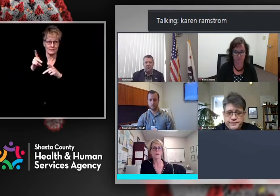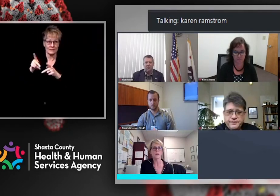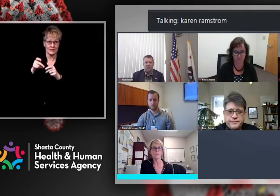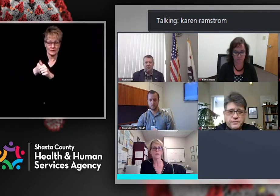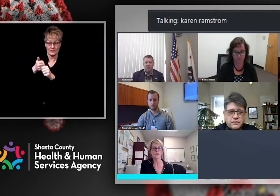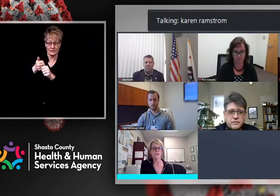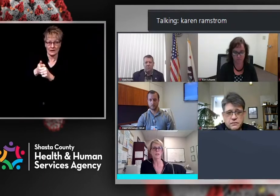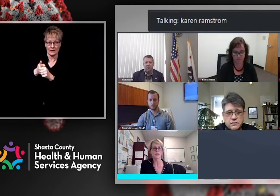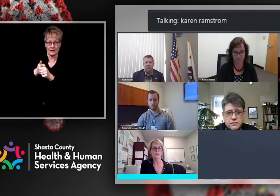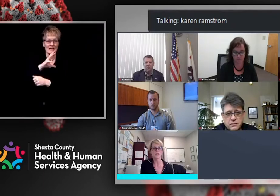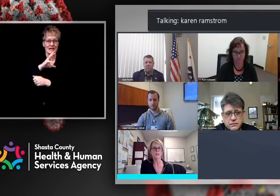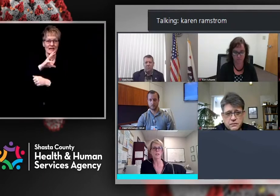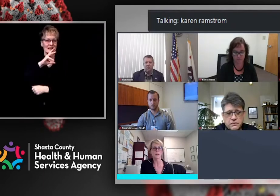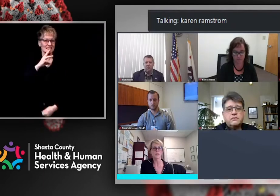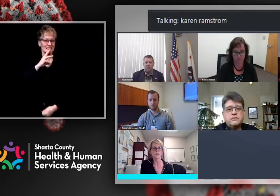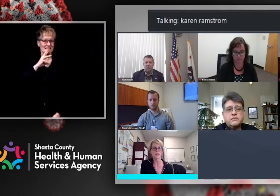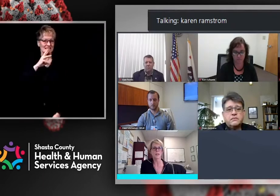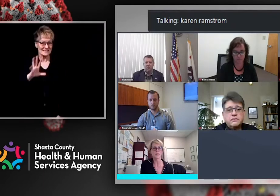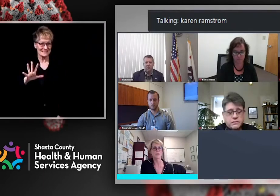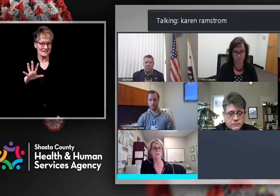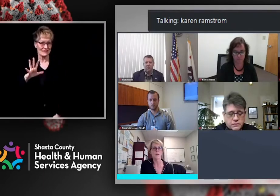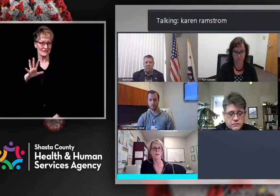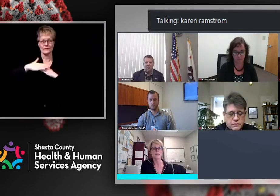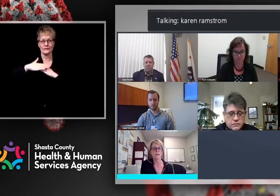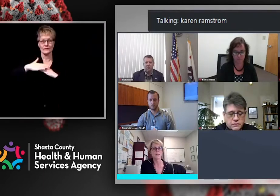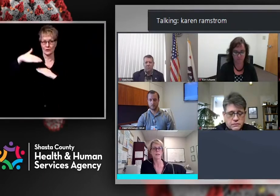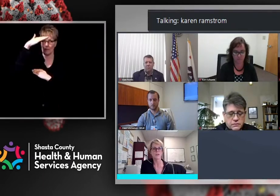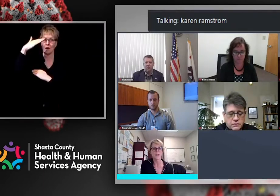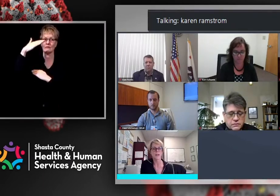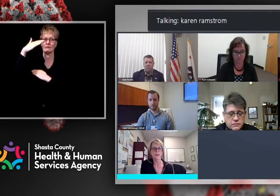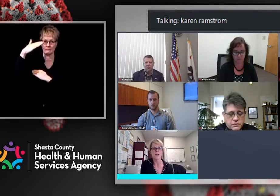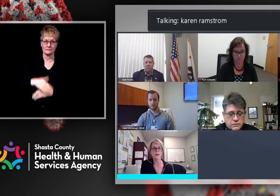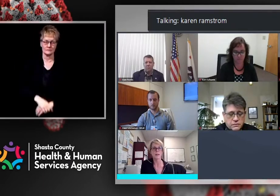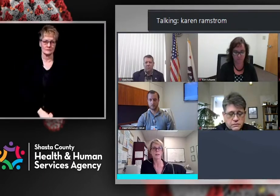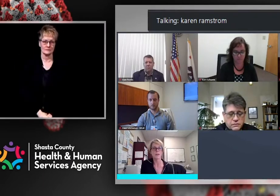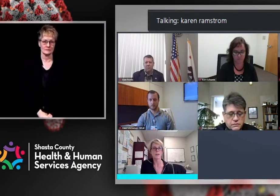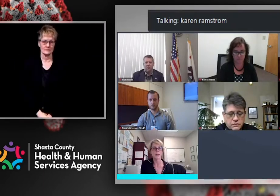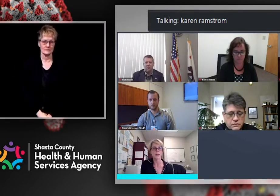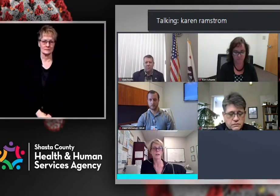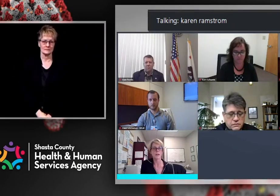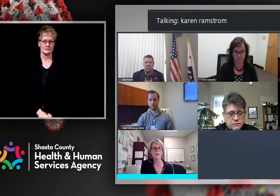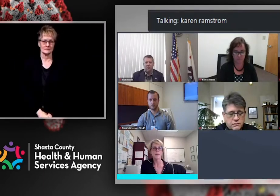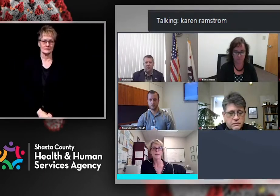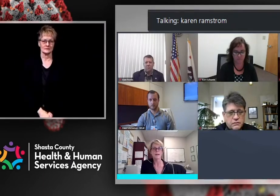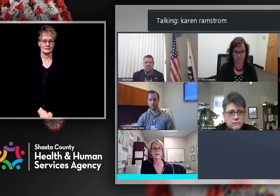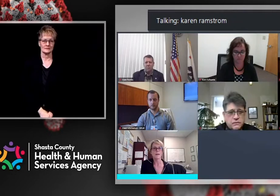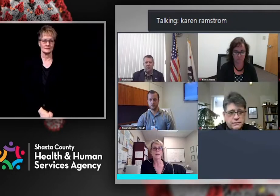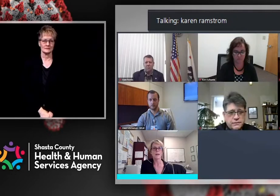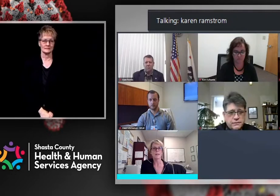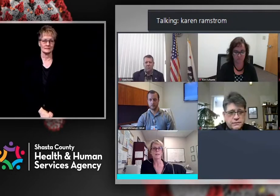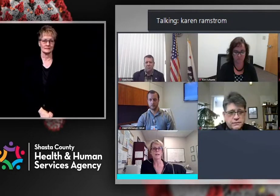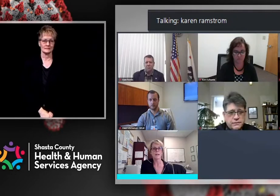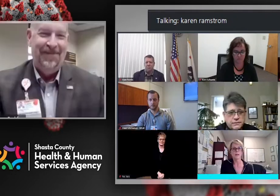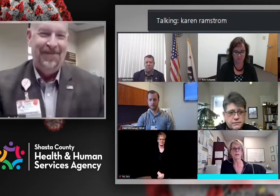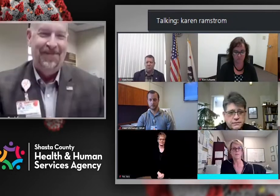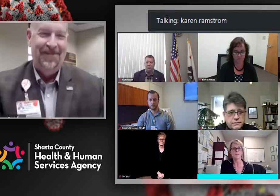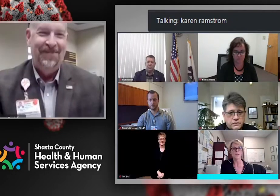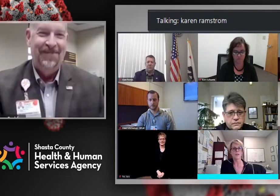much discussion since that was announced in the media yesterday here in California. And